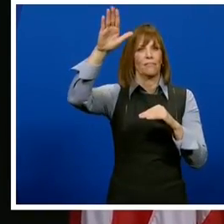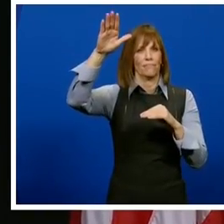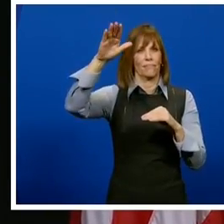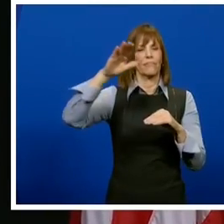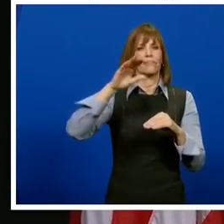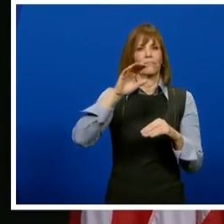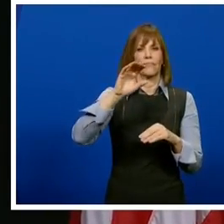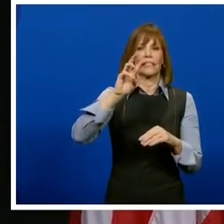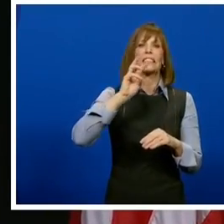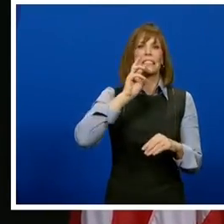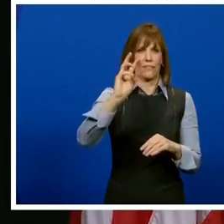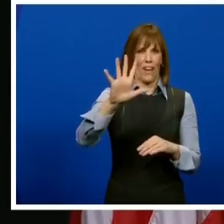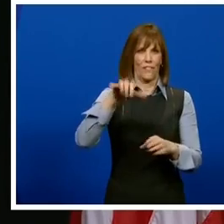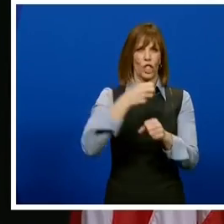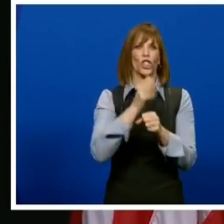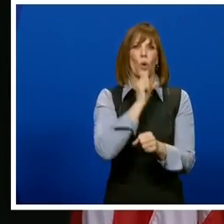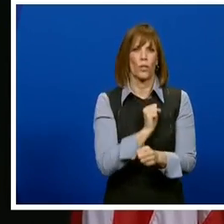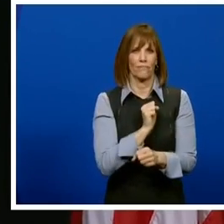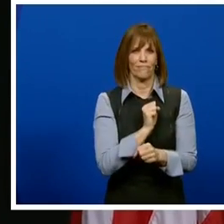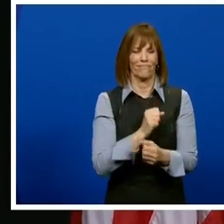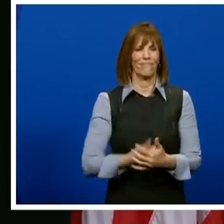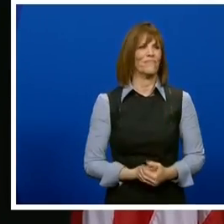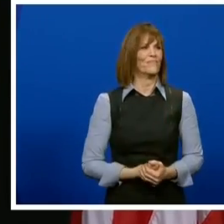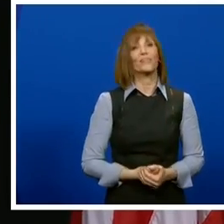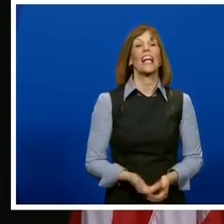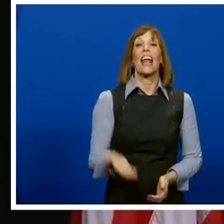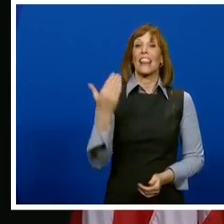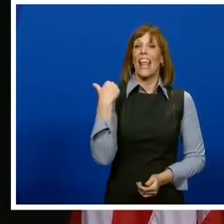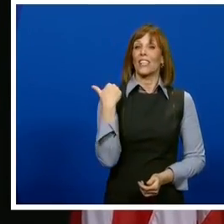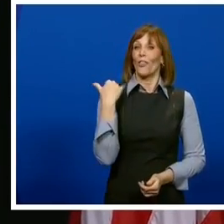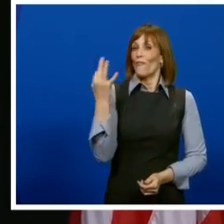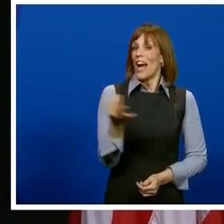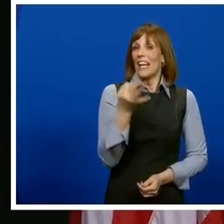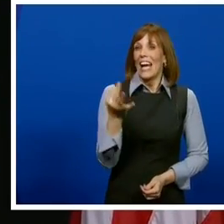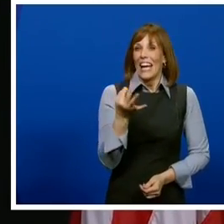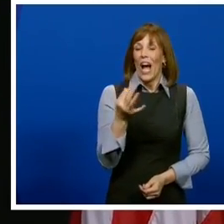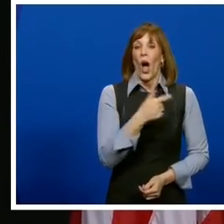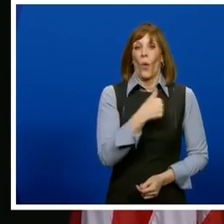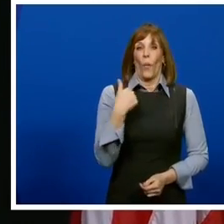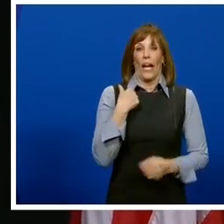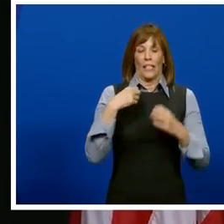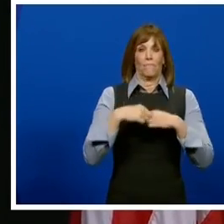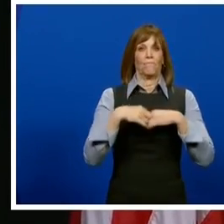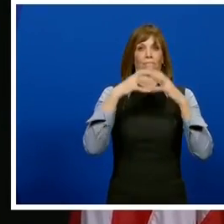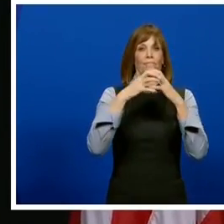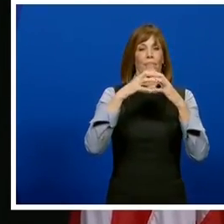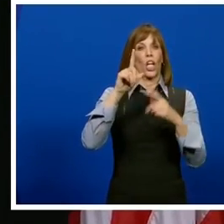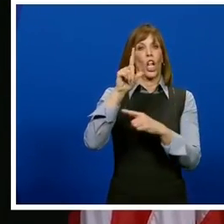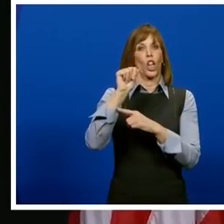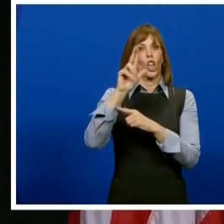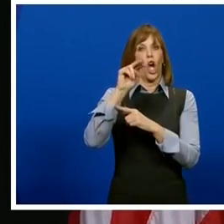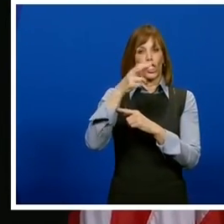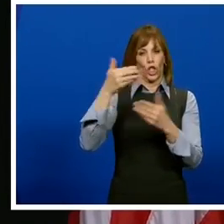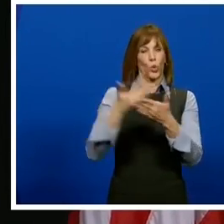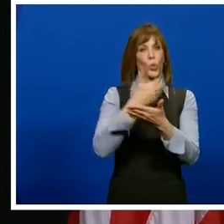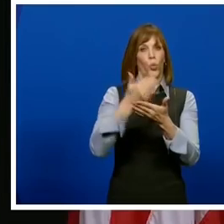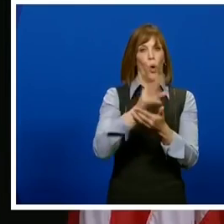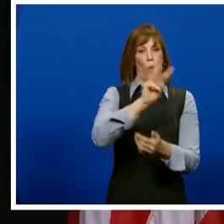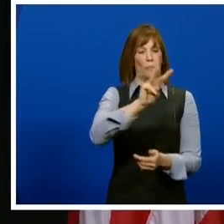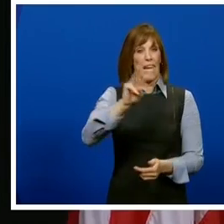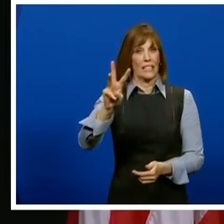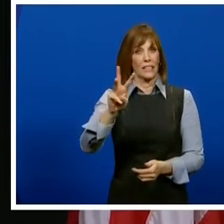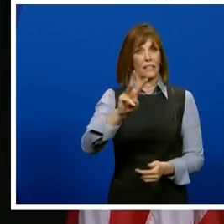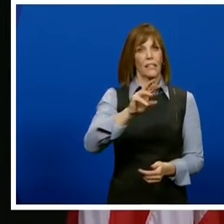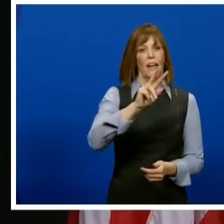Tuesday, March 9th. Last Friday, real quick, we launched vaccine.iowa.gov, a new